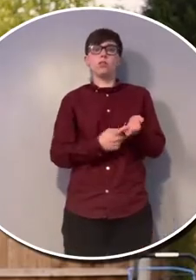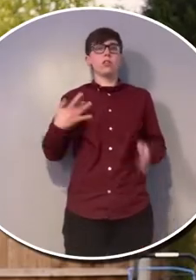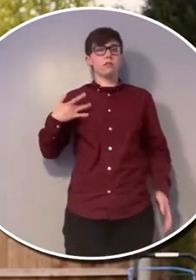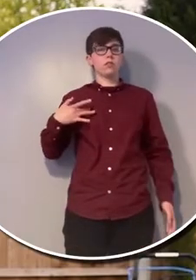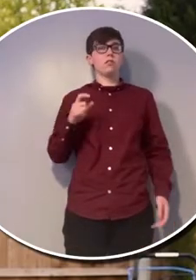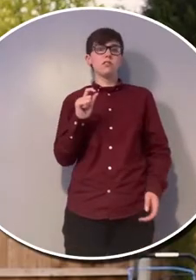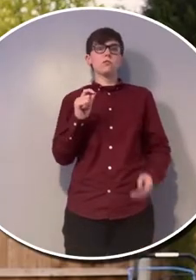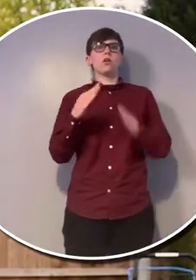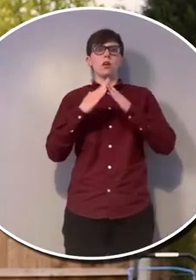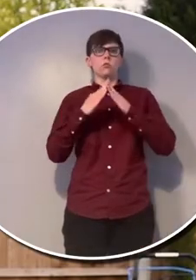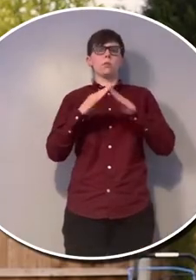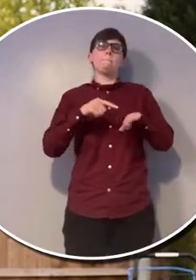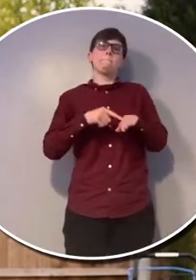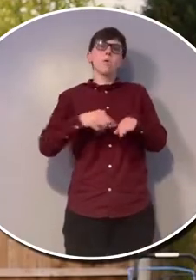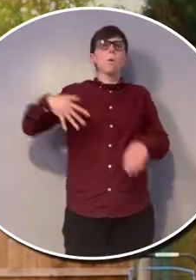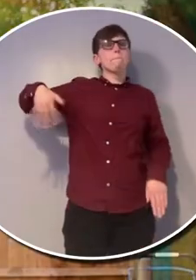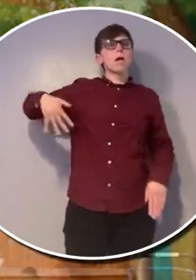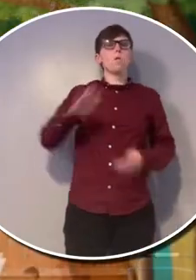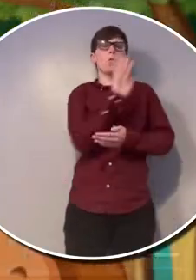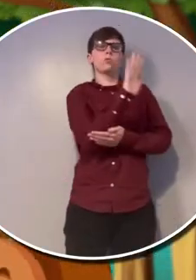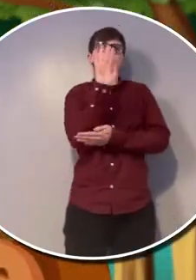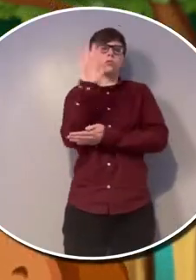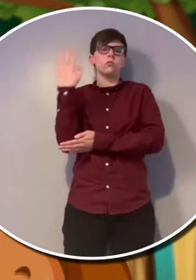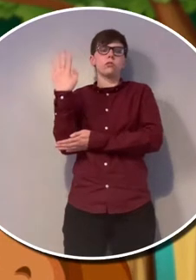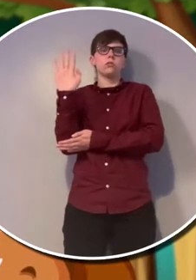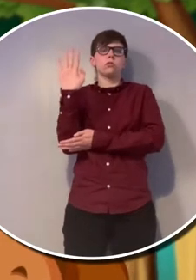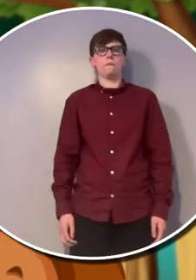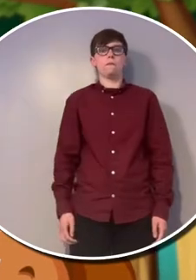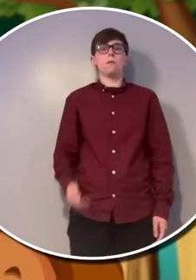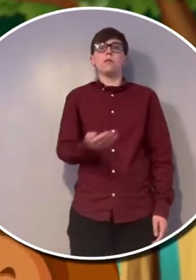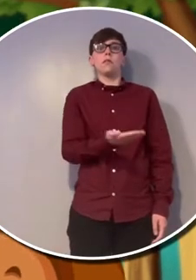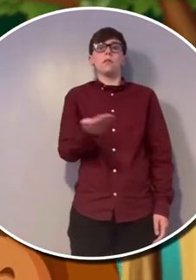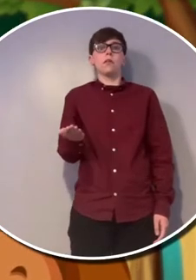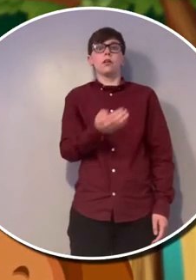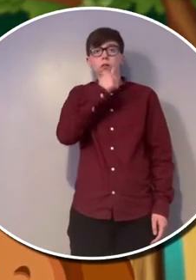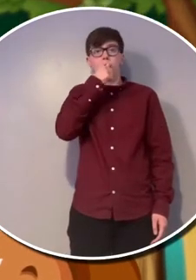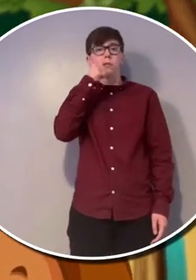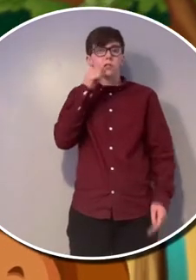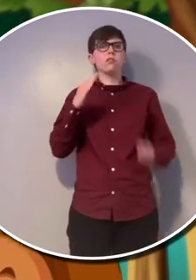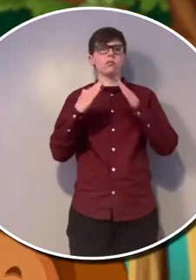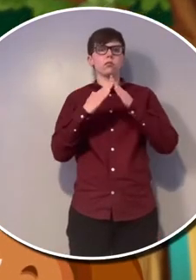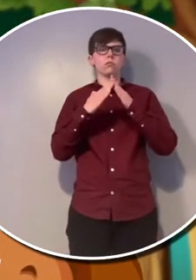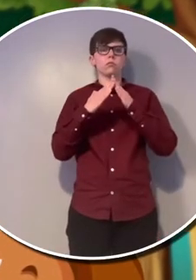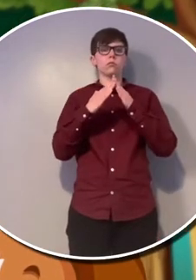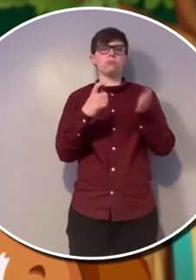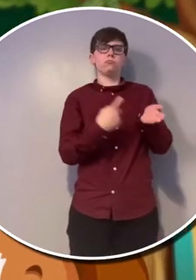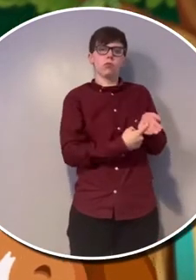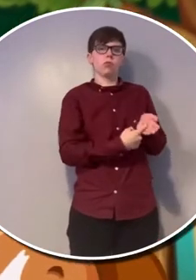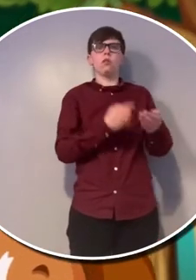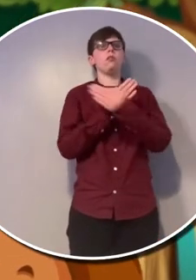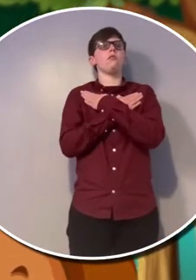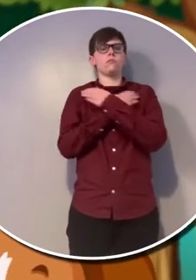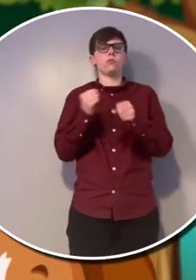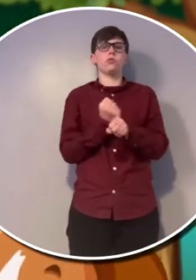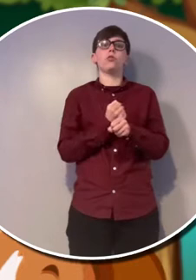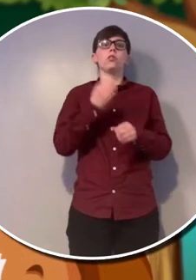Rollo. Maggie and Rollo lived in a little house in Bluebell Wood, and they looked after the